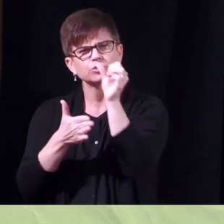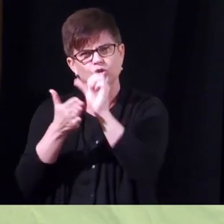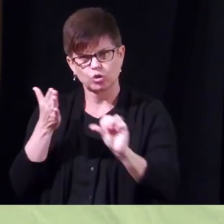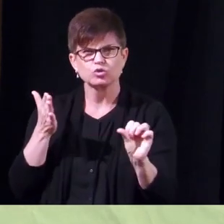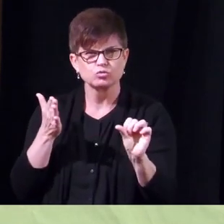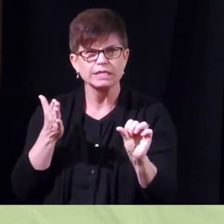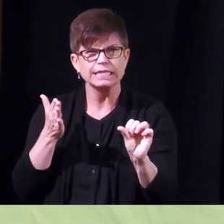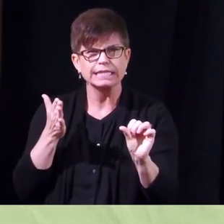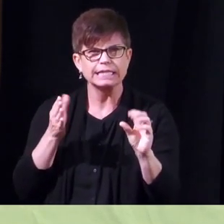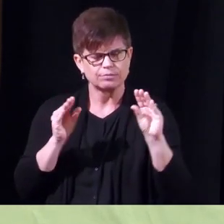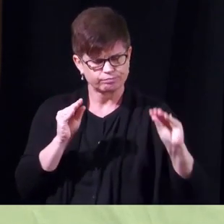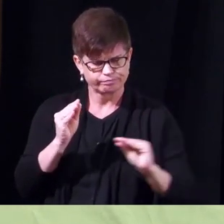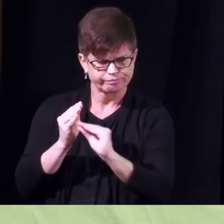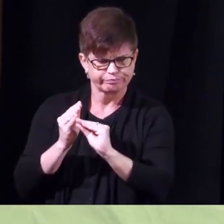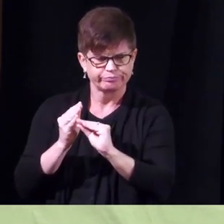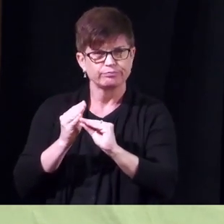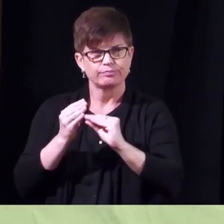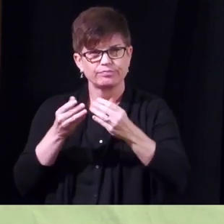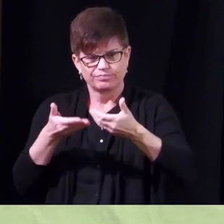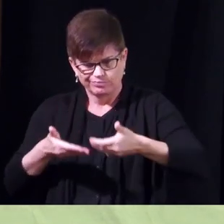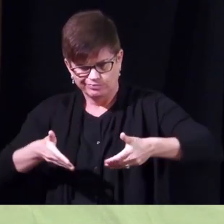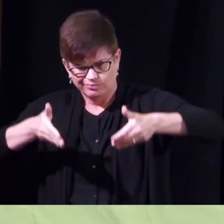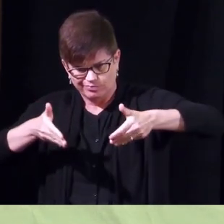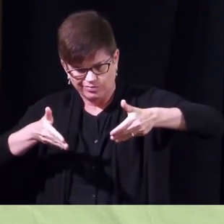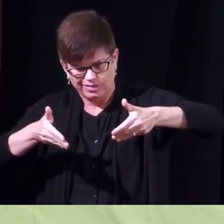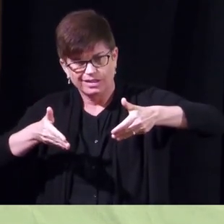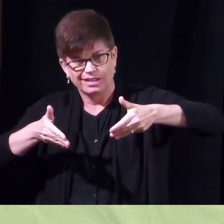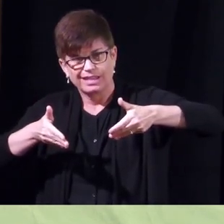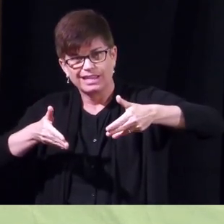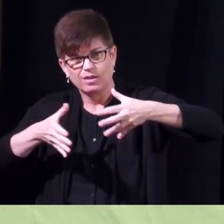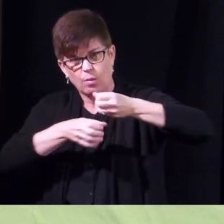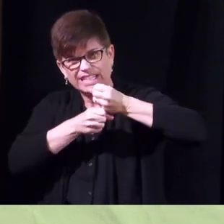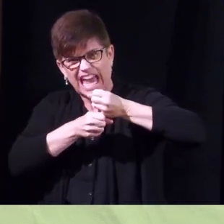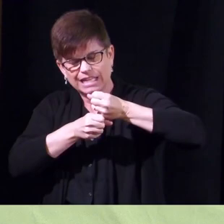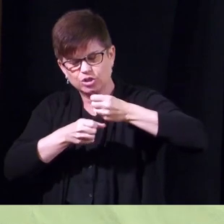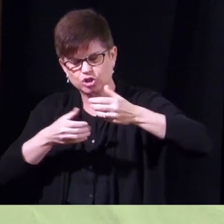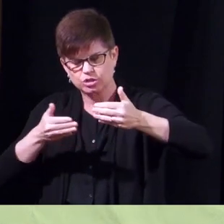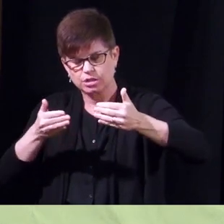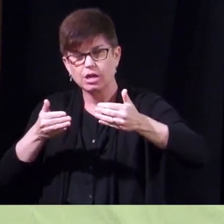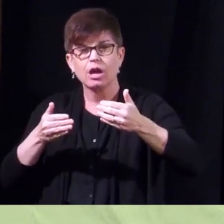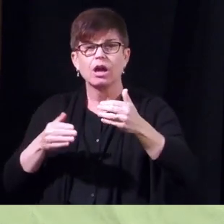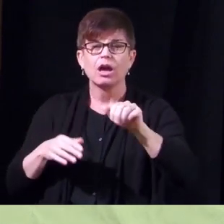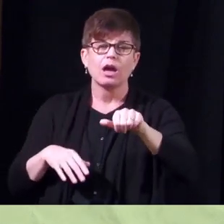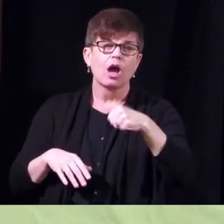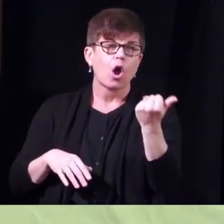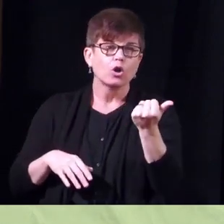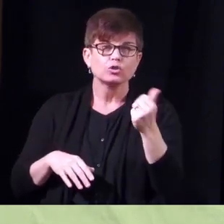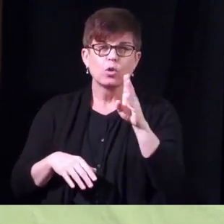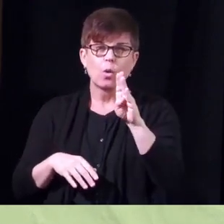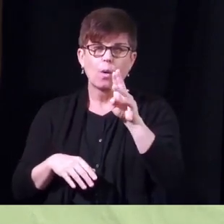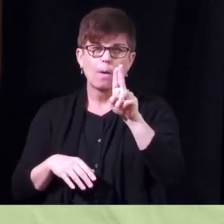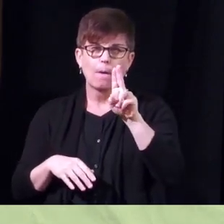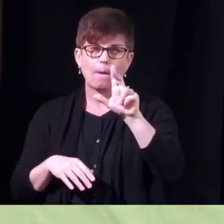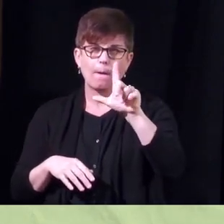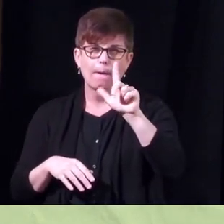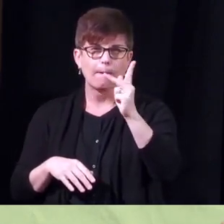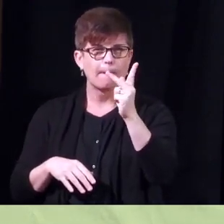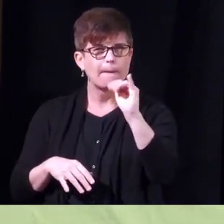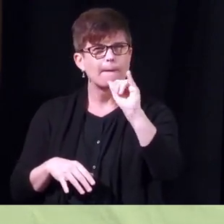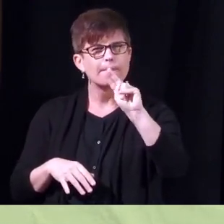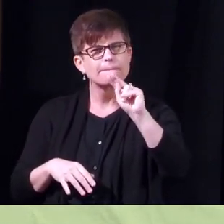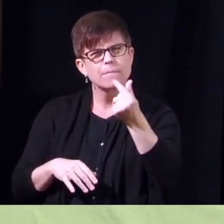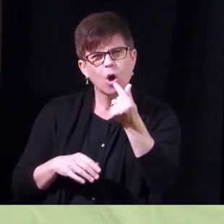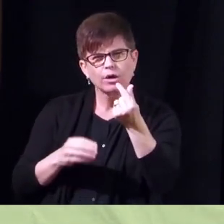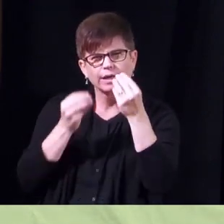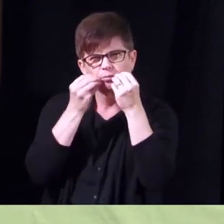or in some cases we use a bulking agent we inject something that's same stuff that people injected their lips